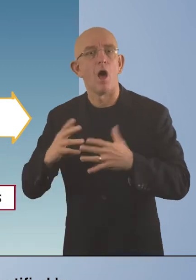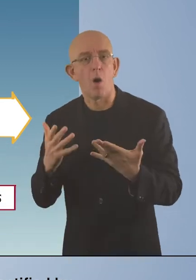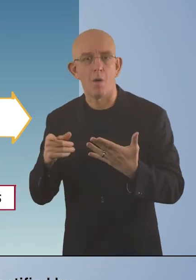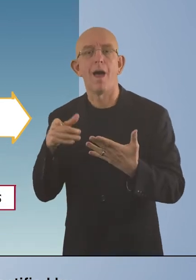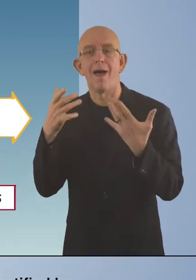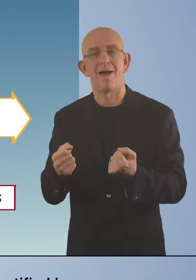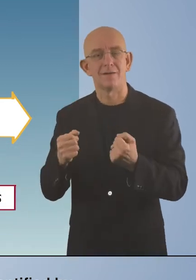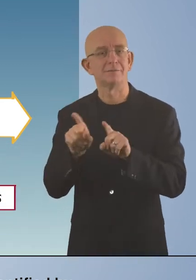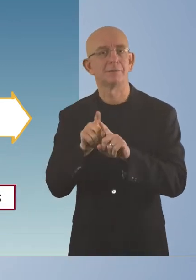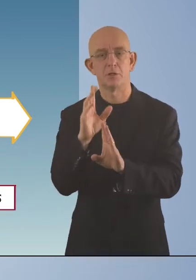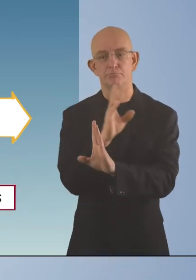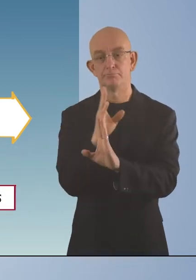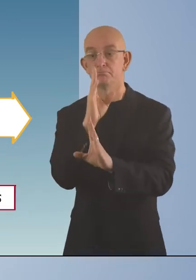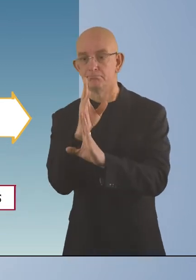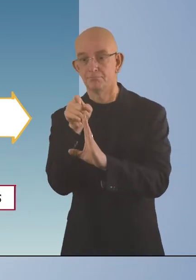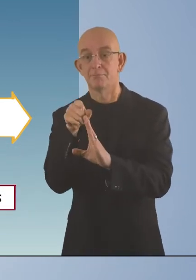point on the functioning continuum.